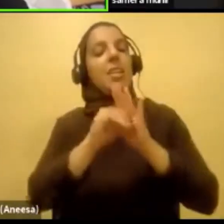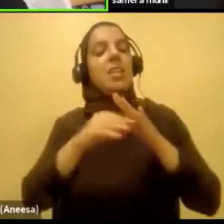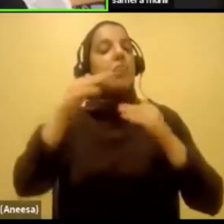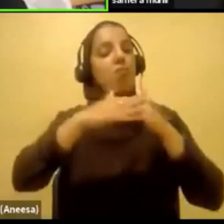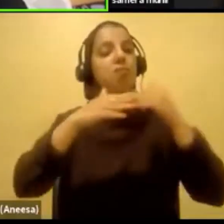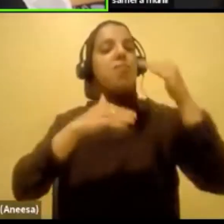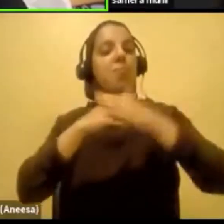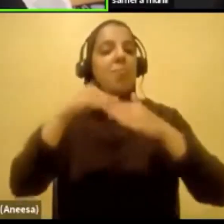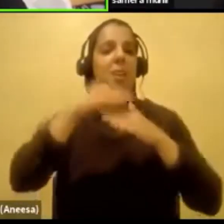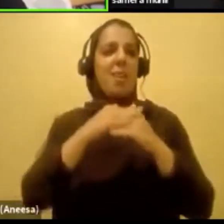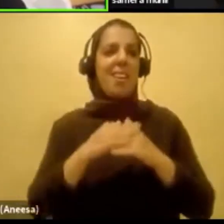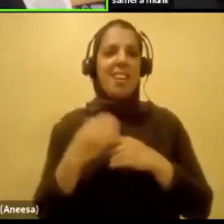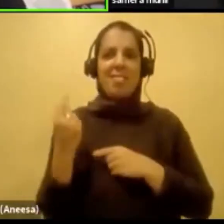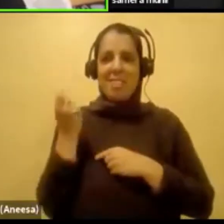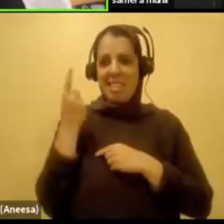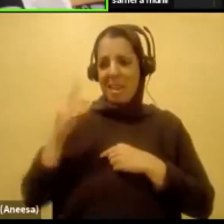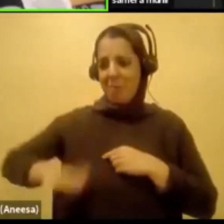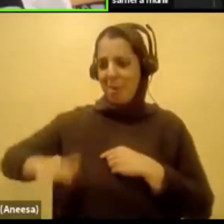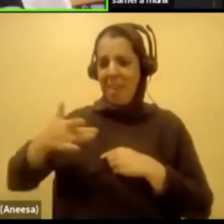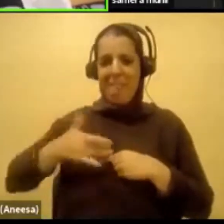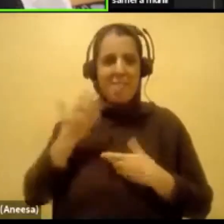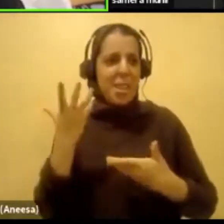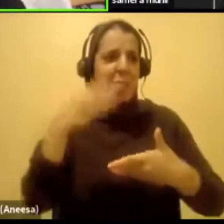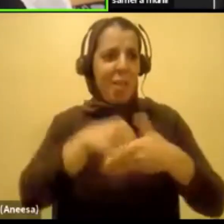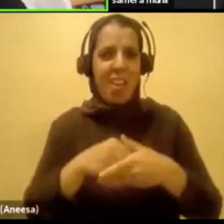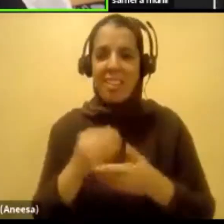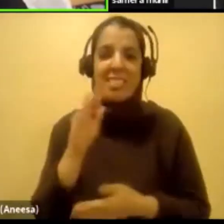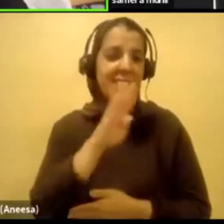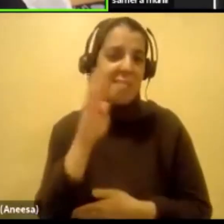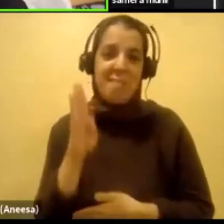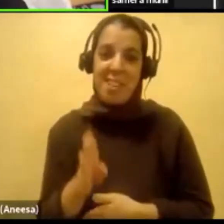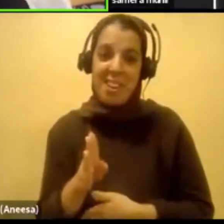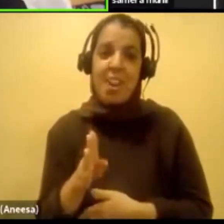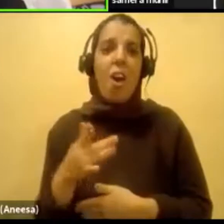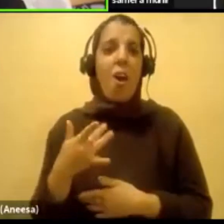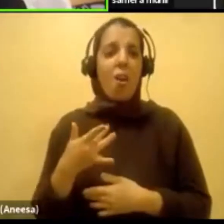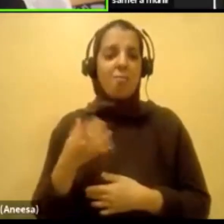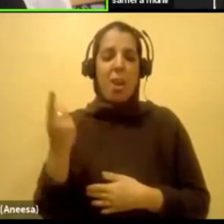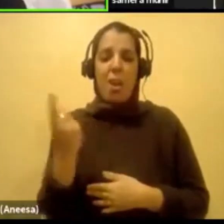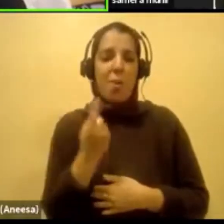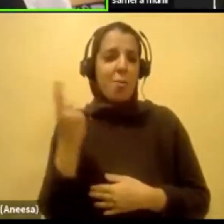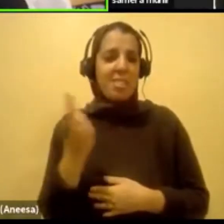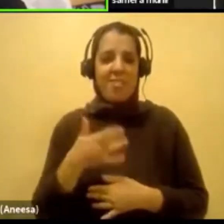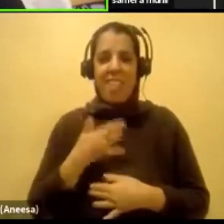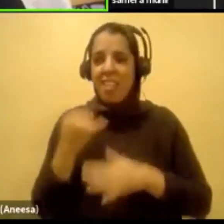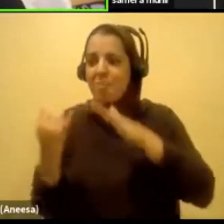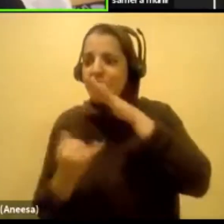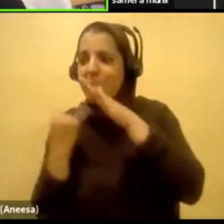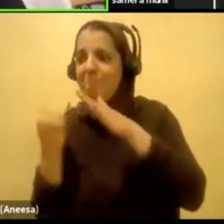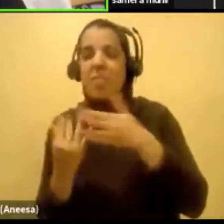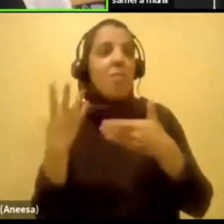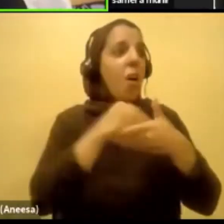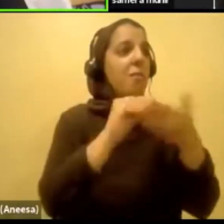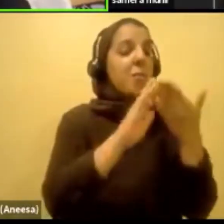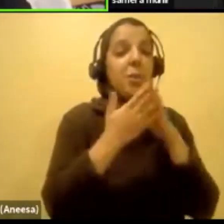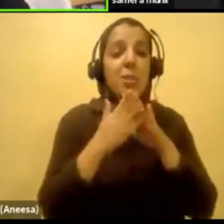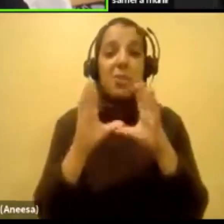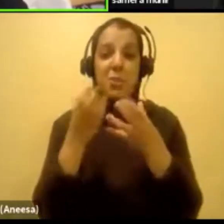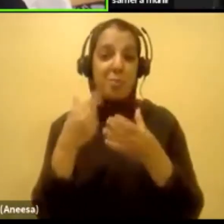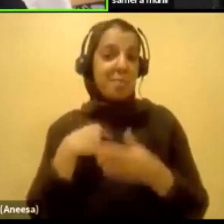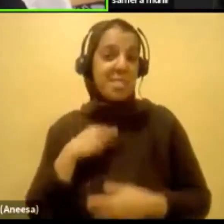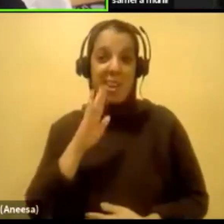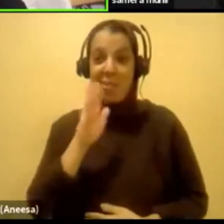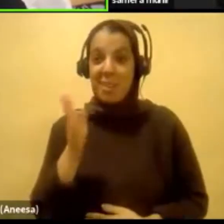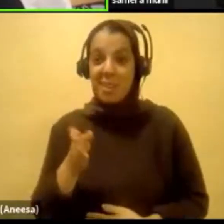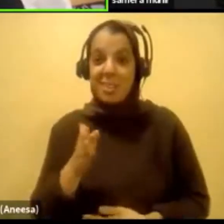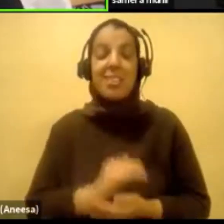felt like I never belonged. And I always felt alienated. And like, I didn't have a place in any community or in any groups. No matter